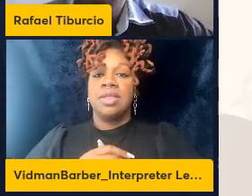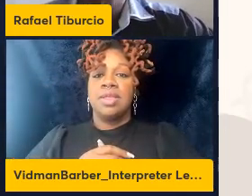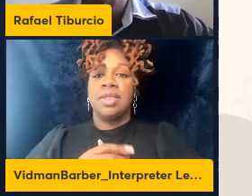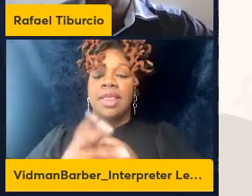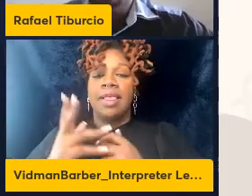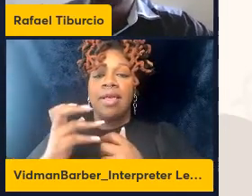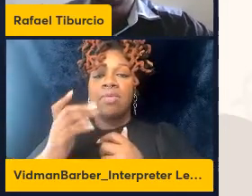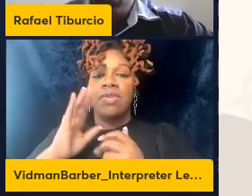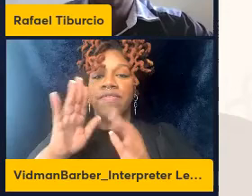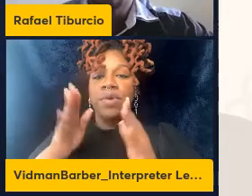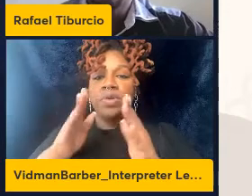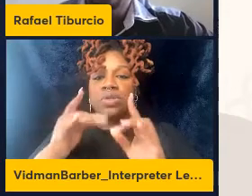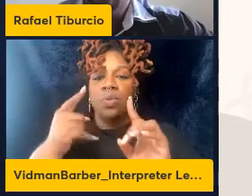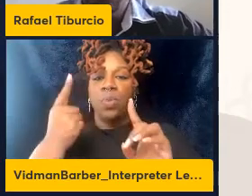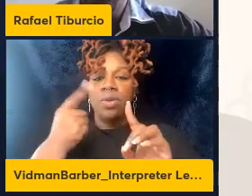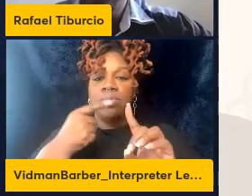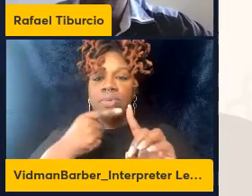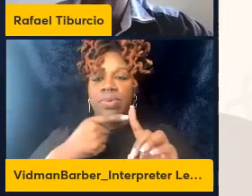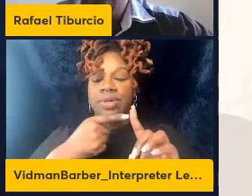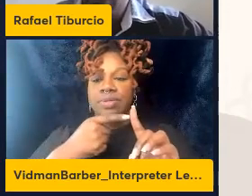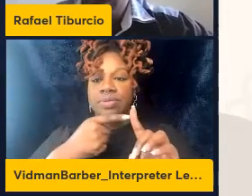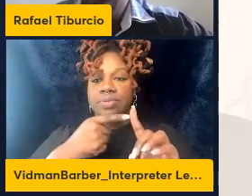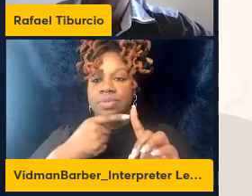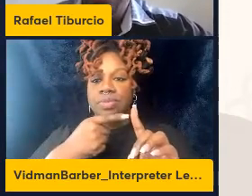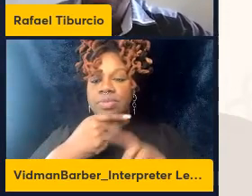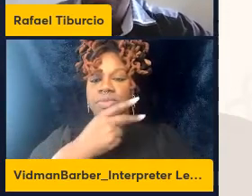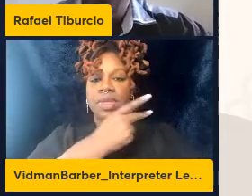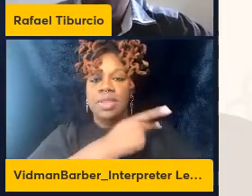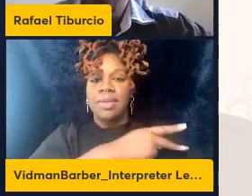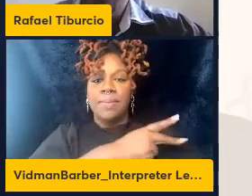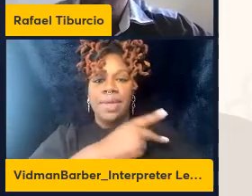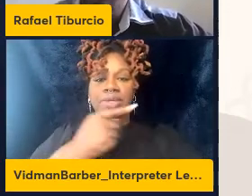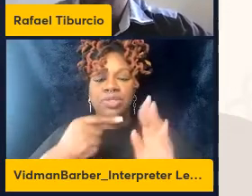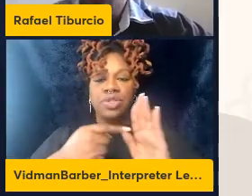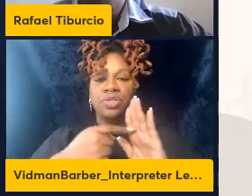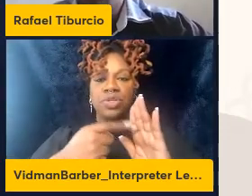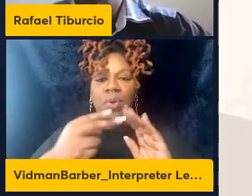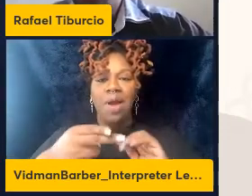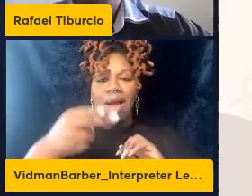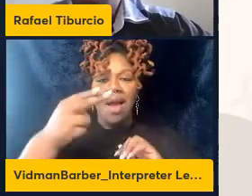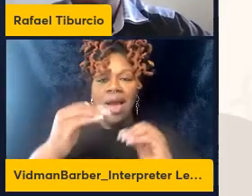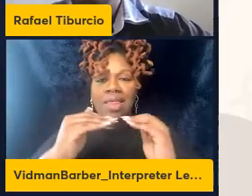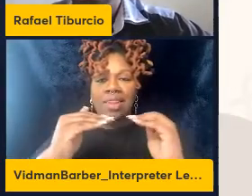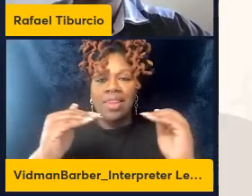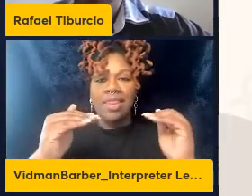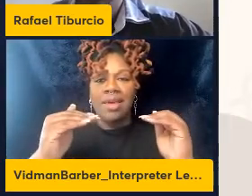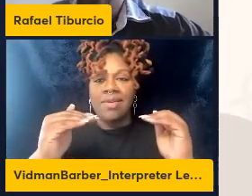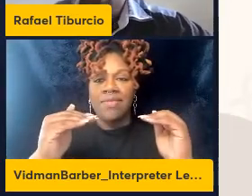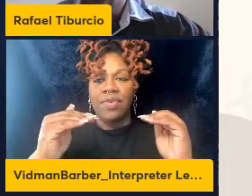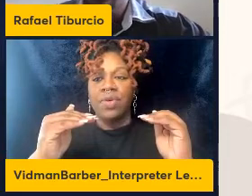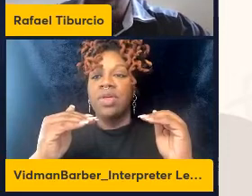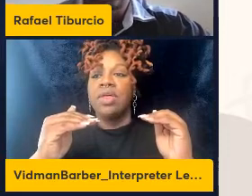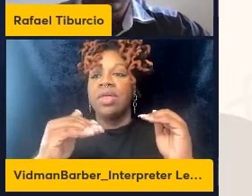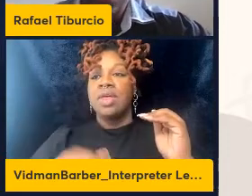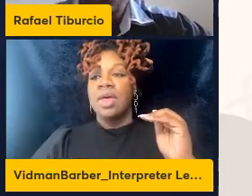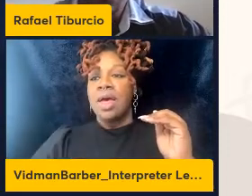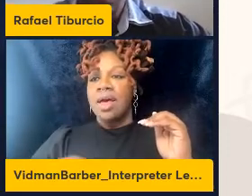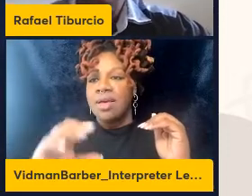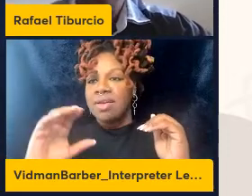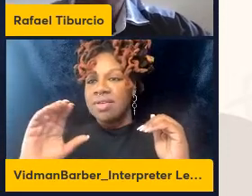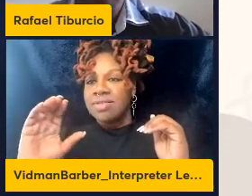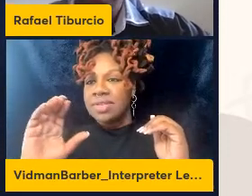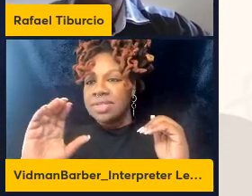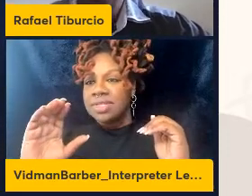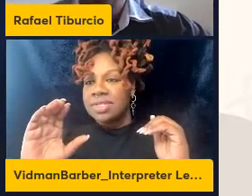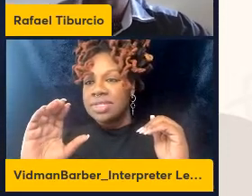attention to this point here where these patients they display higher levels of CD8- expressing granzyme